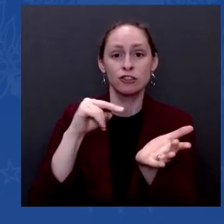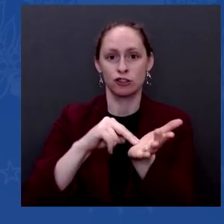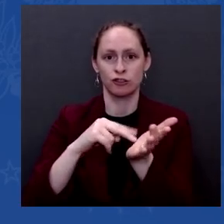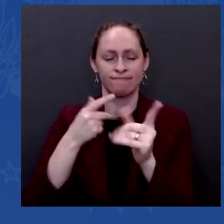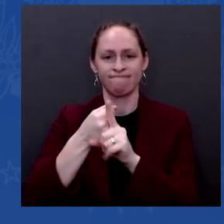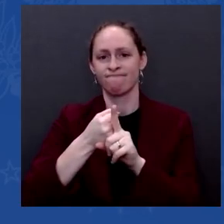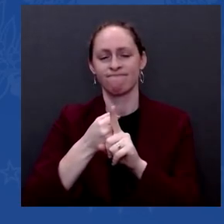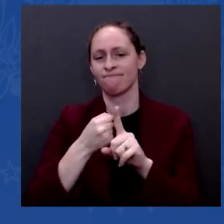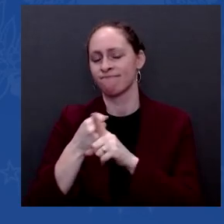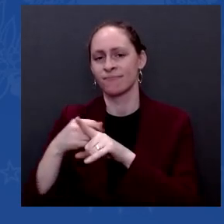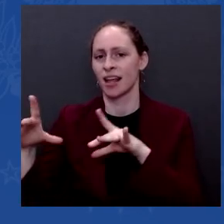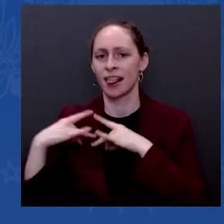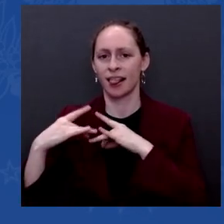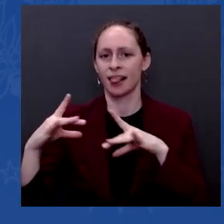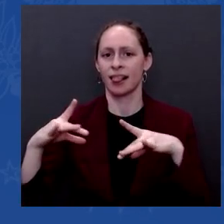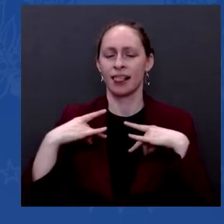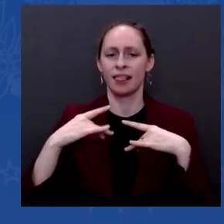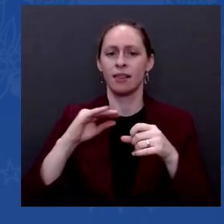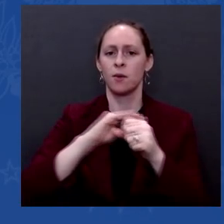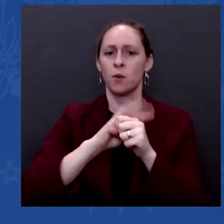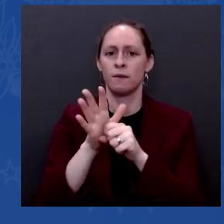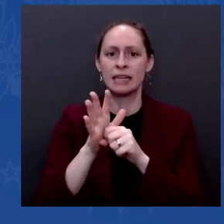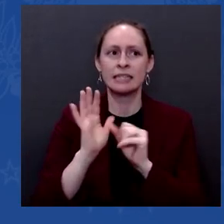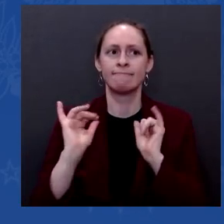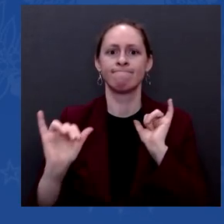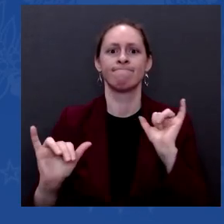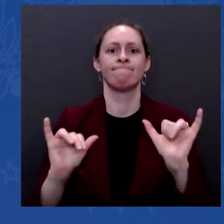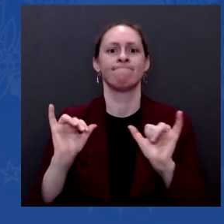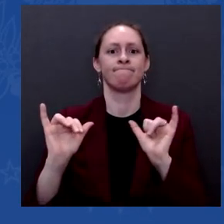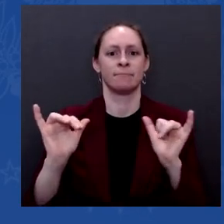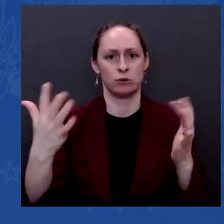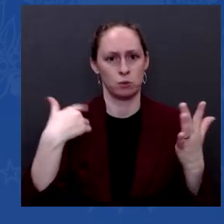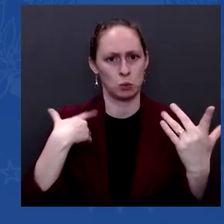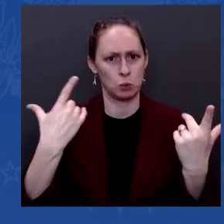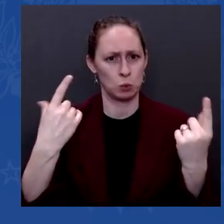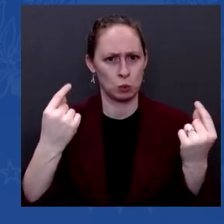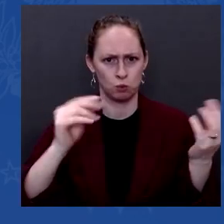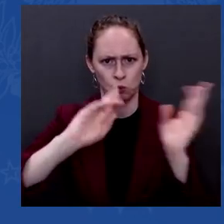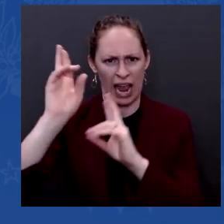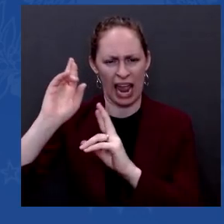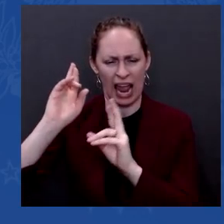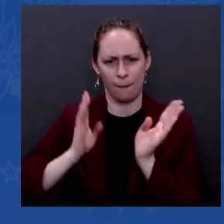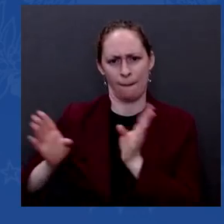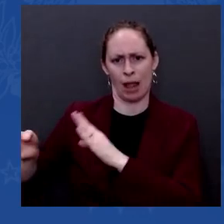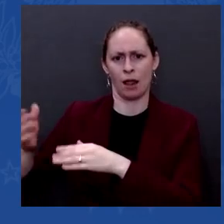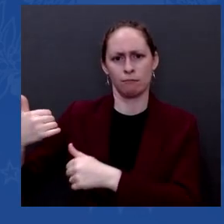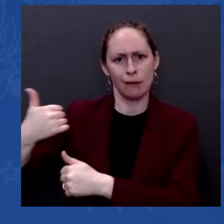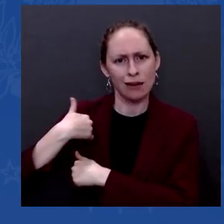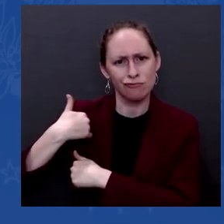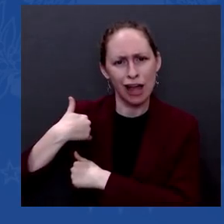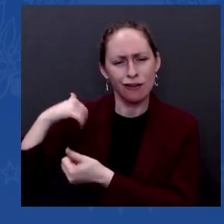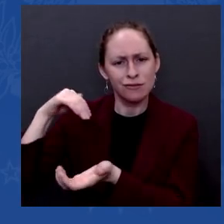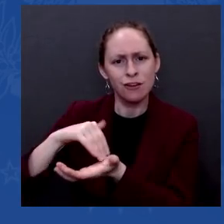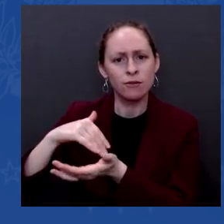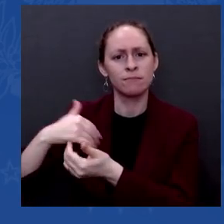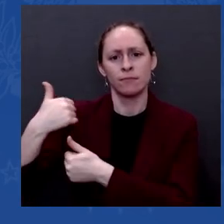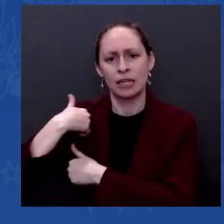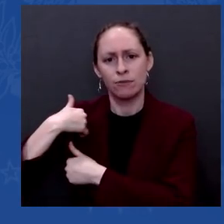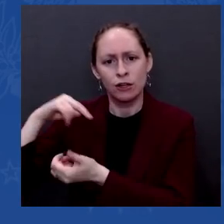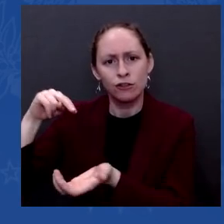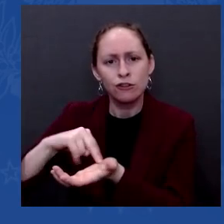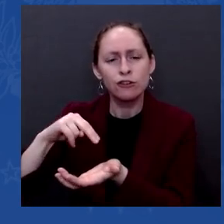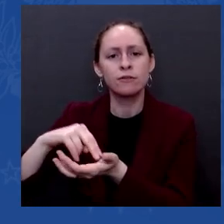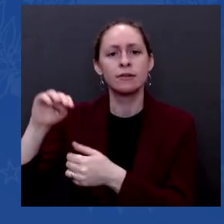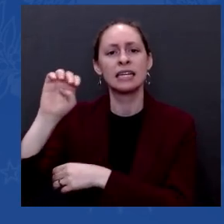Look at all the military personnel we have there. First responders. Nobody is ever